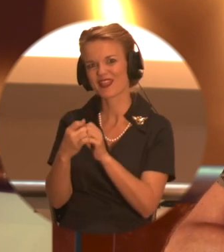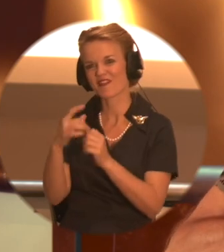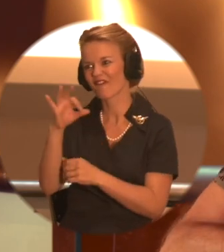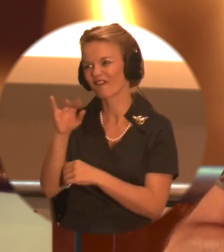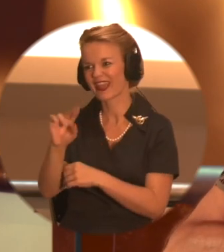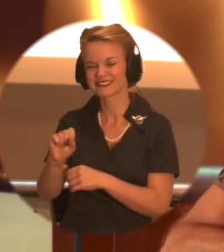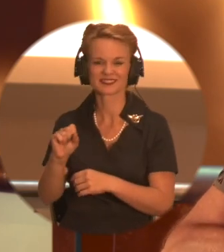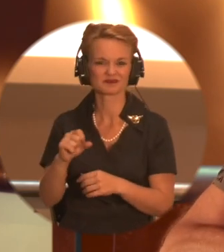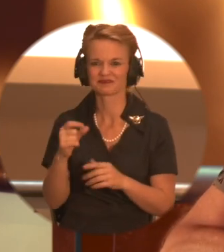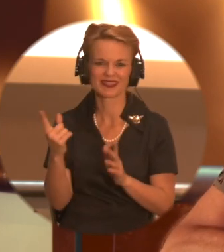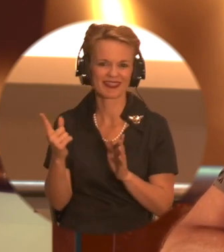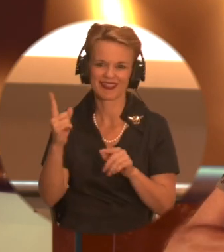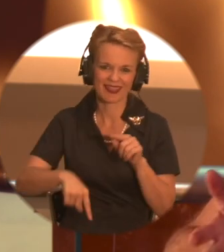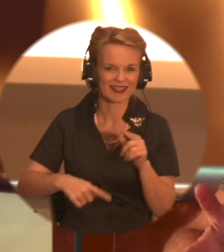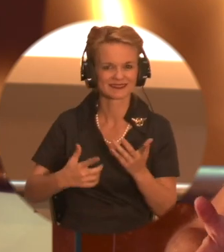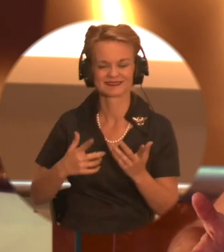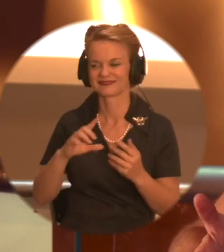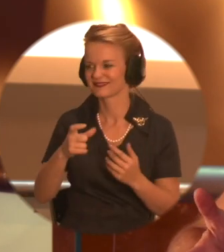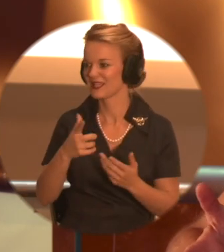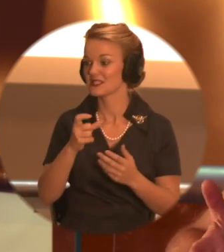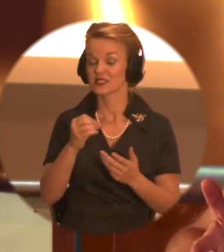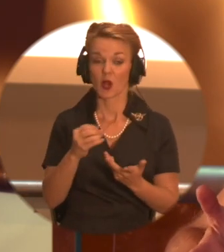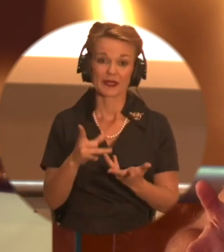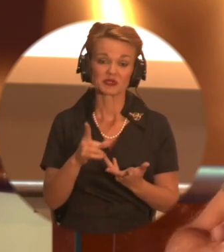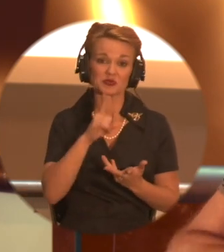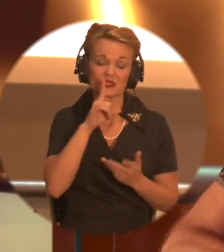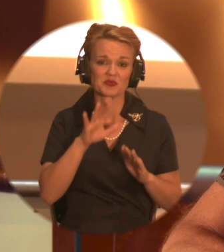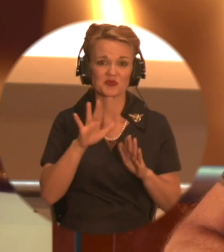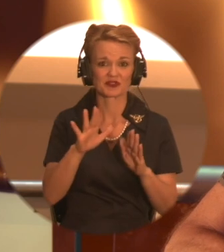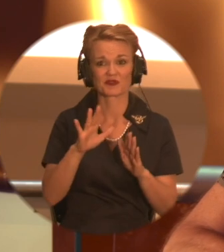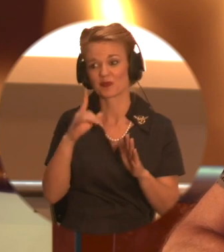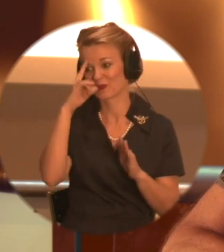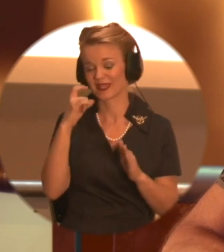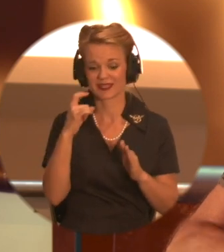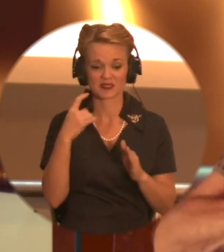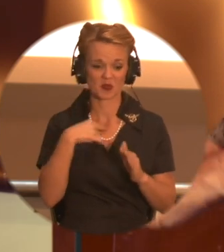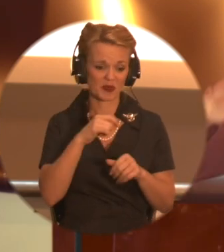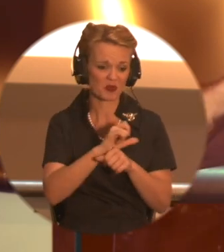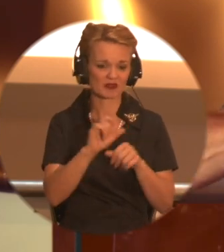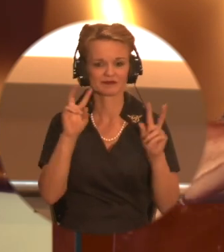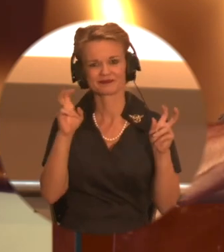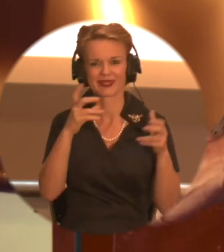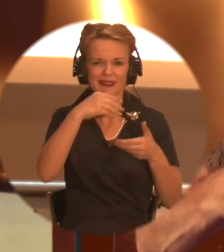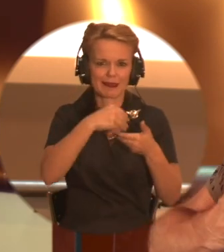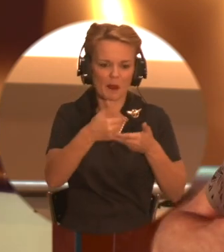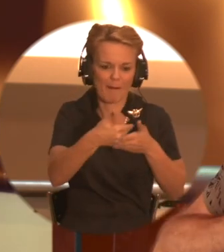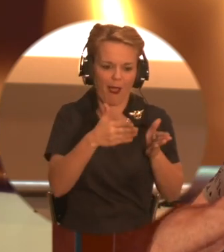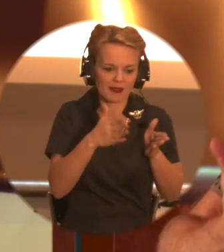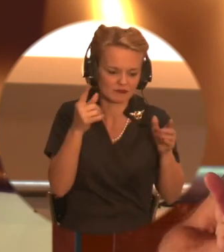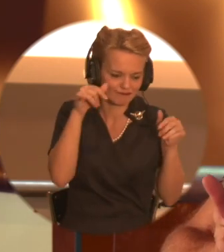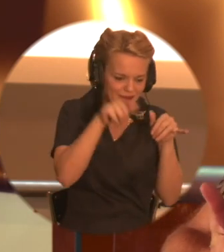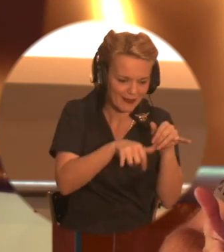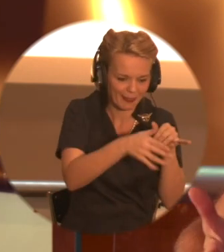no, almost no opportunity to do that when we're in a soundstage. You're in the box. Yeah. Yeah. So this sort of chapter of being able to